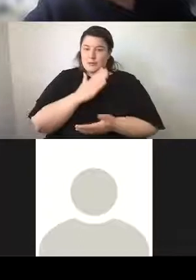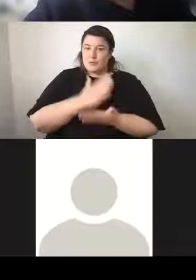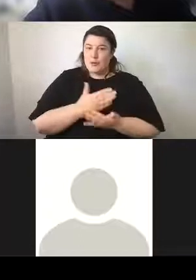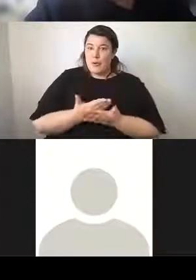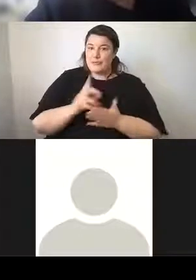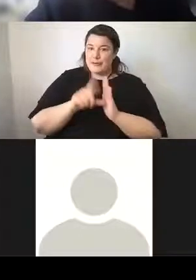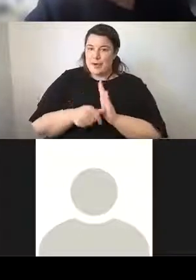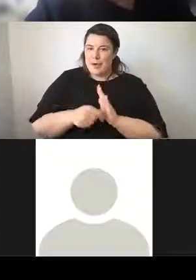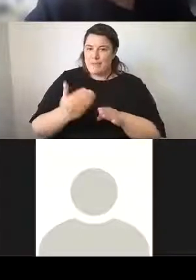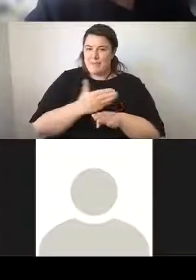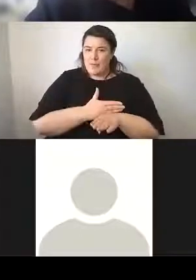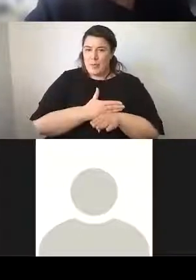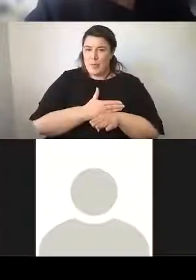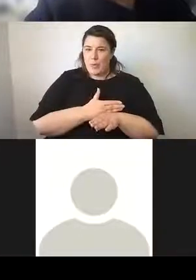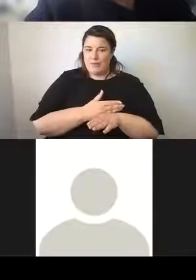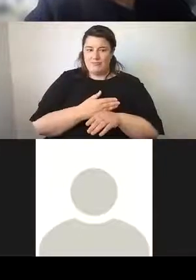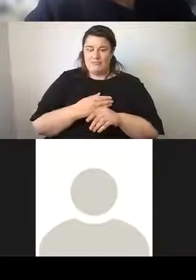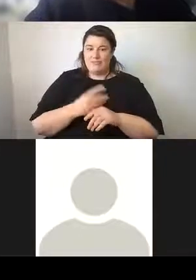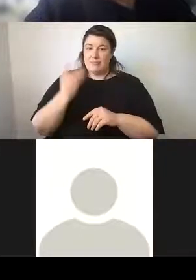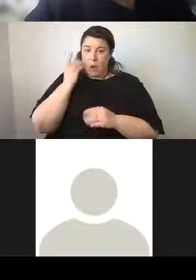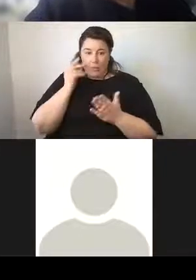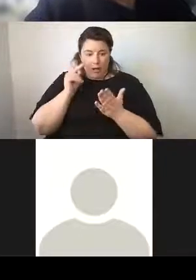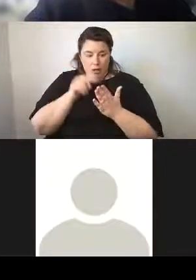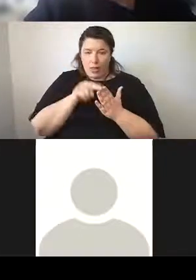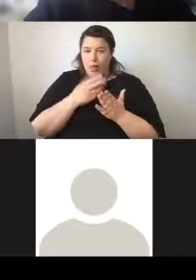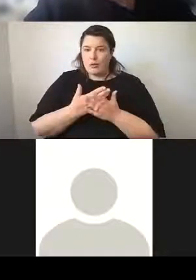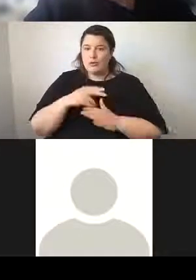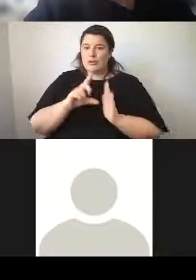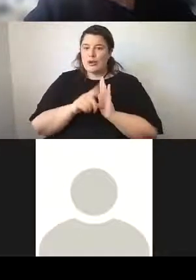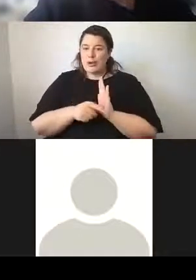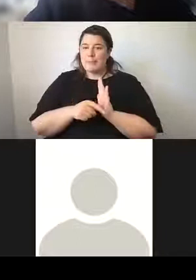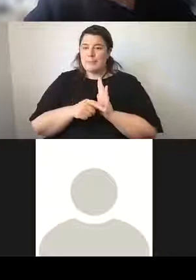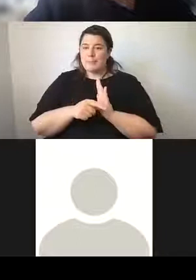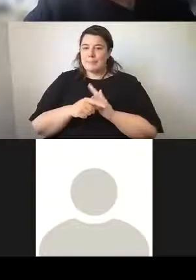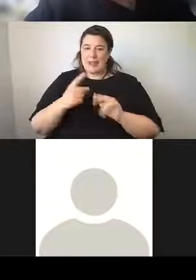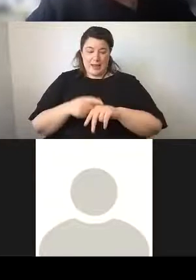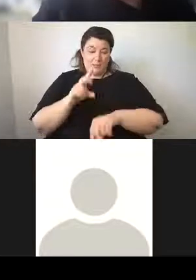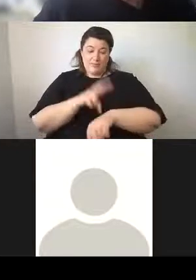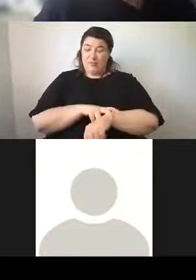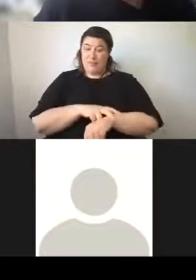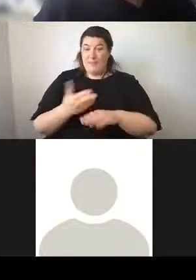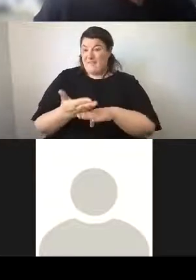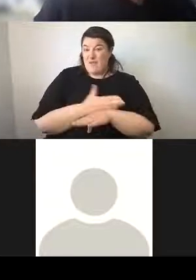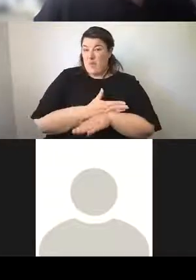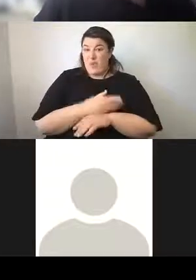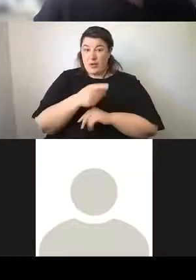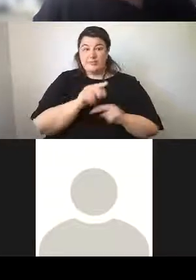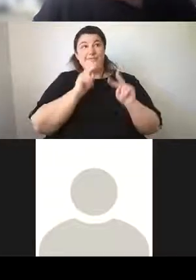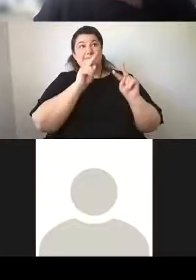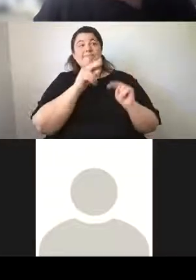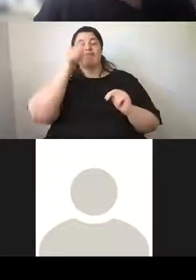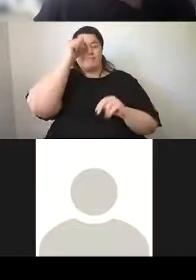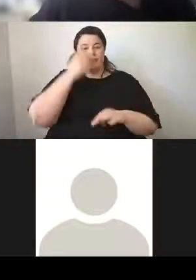devices and wristwatches. So the